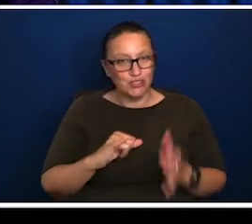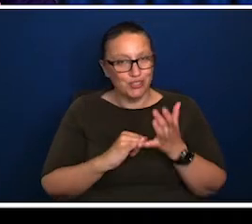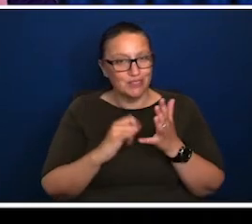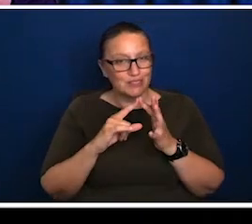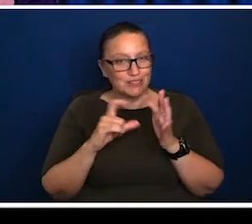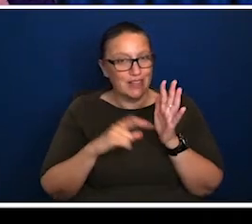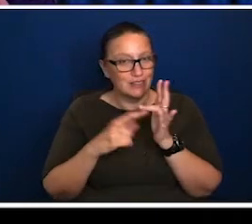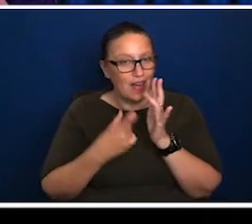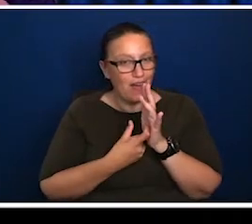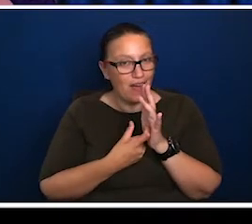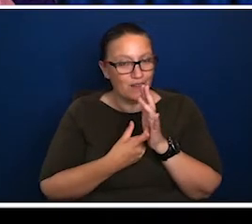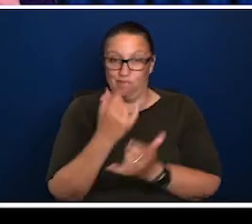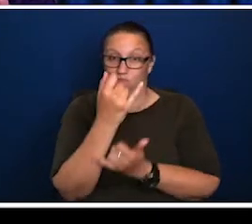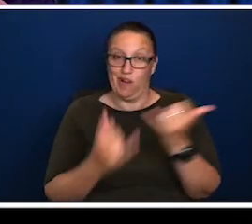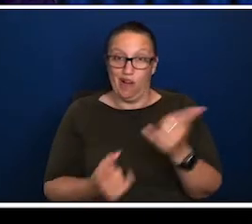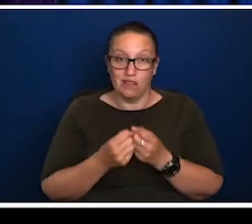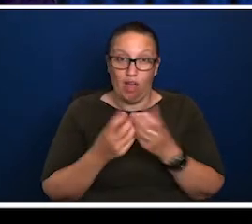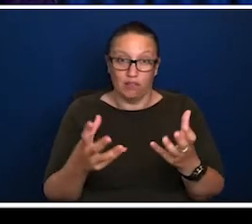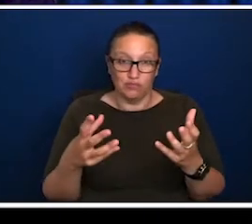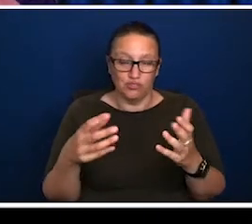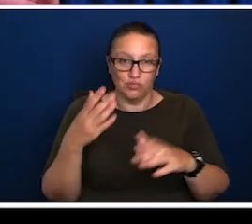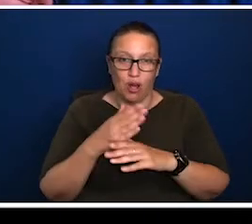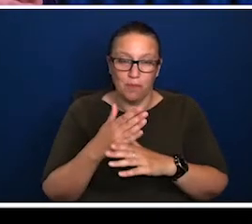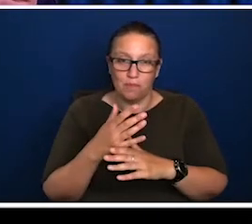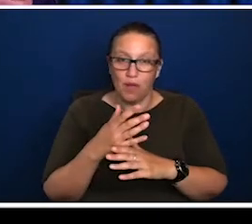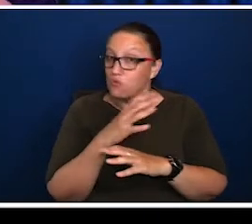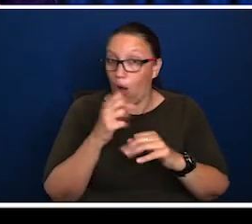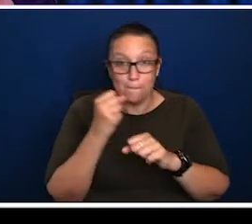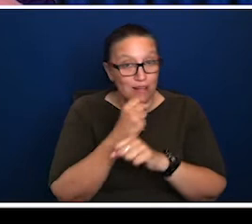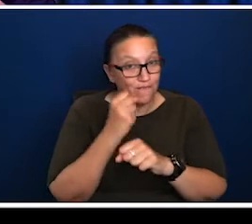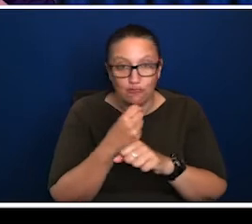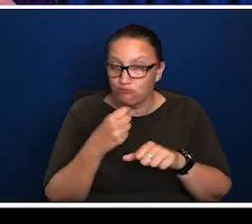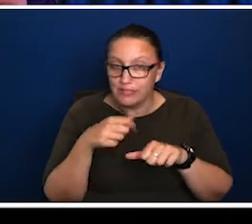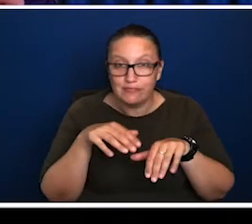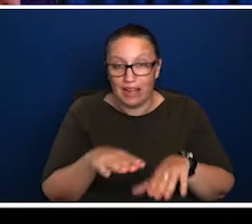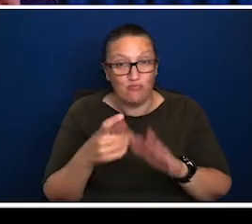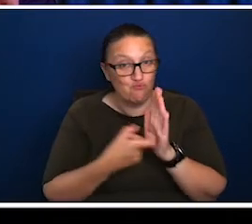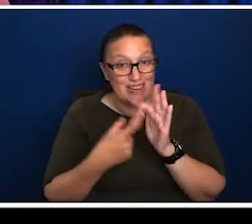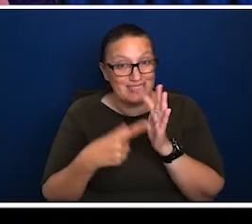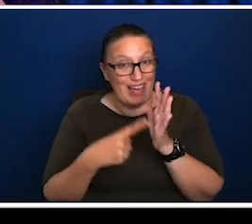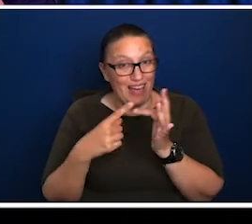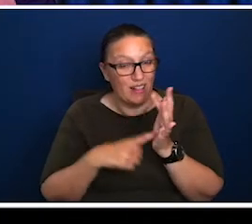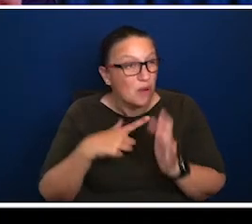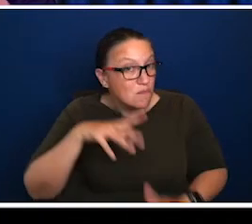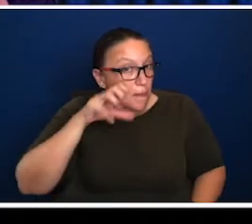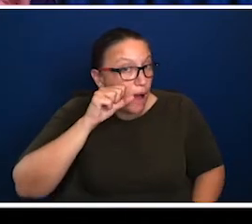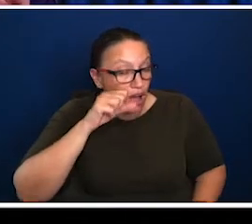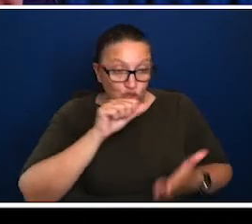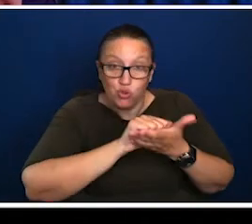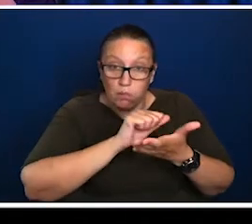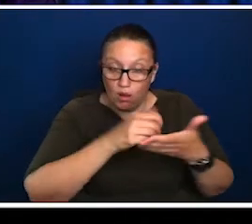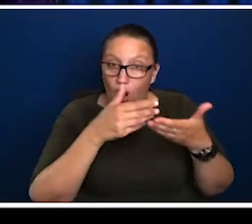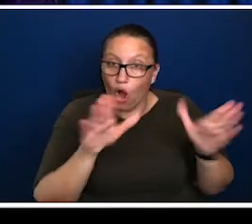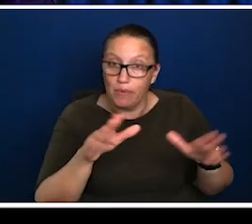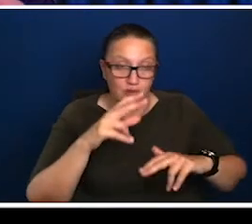that are at the front of the line are not manufacturing and construction or even retail, retail remember was an essential, so essential industry and it stayed